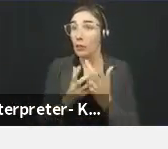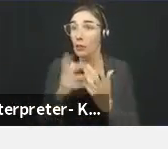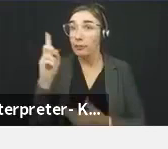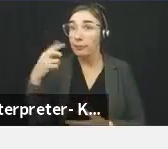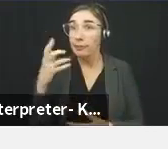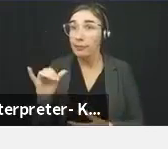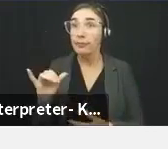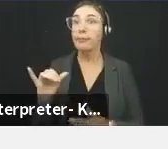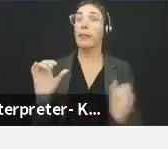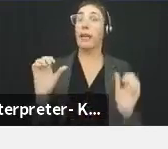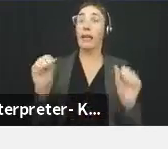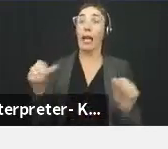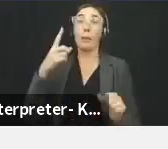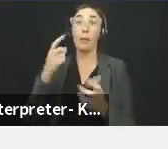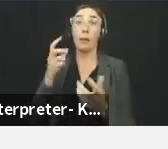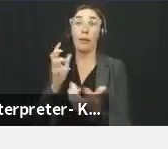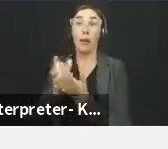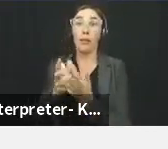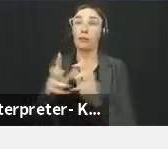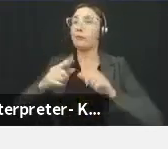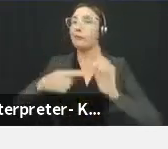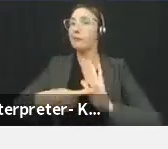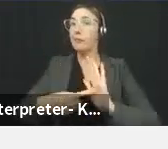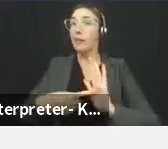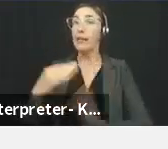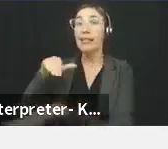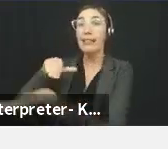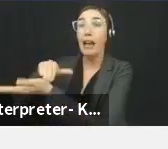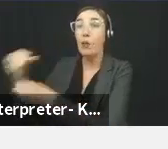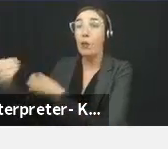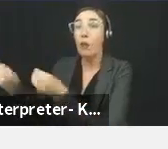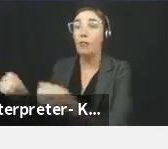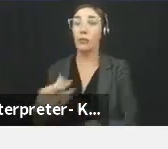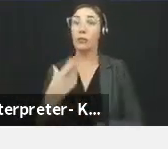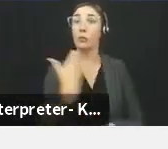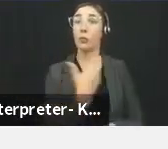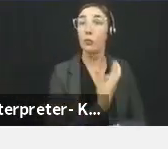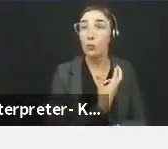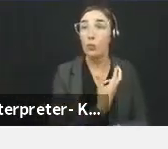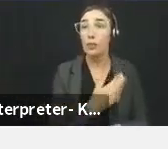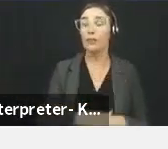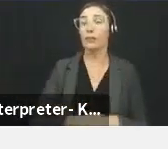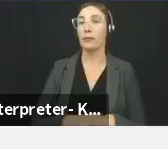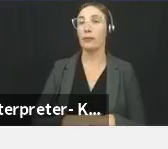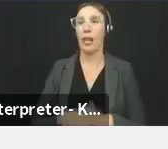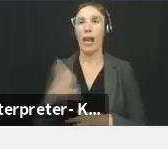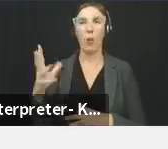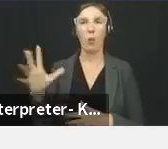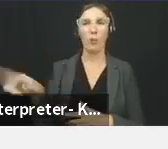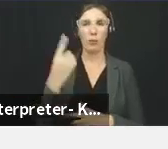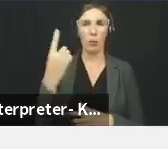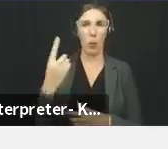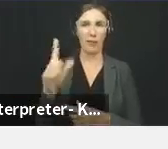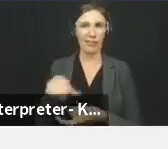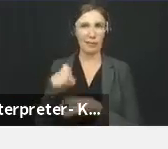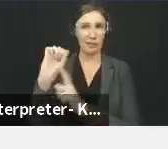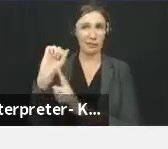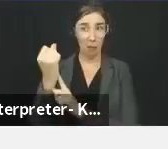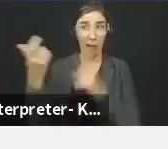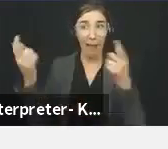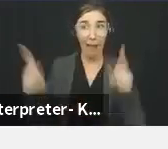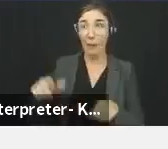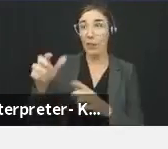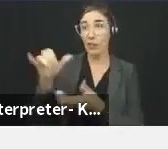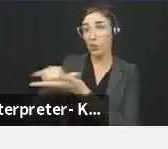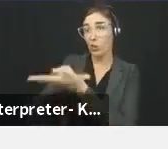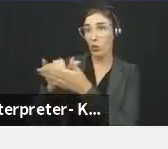public accommodation, like a doctor's office, a restaurant. And I want to talk about a particular incident that happened in upstate New York at the beginning of